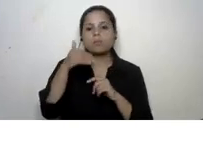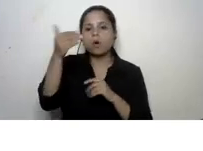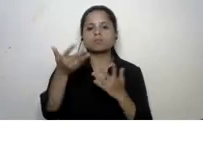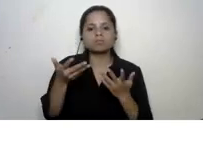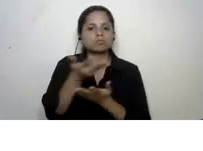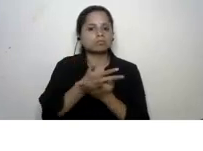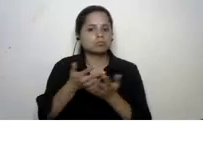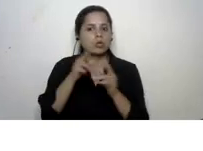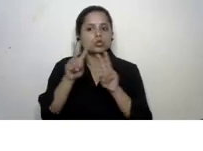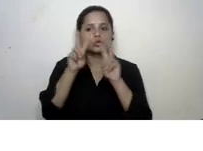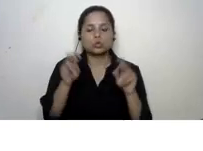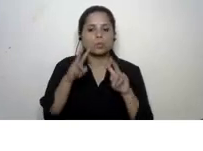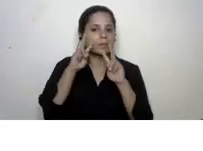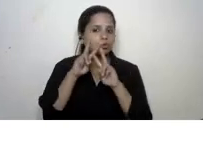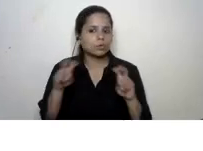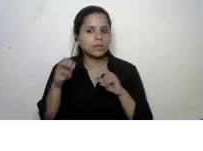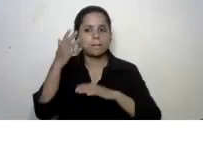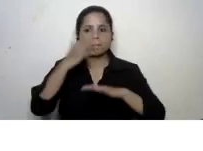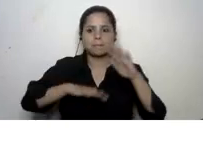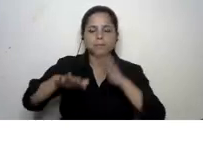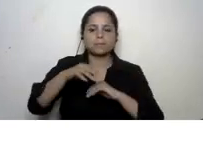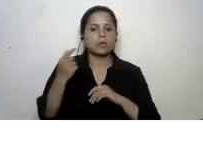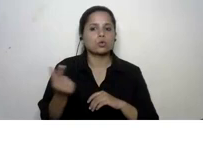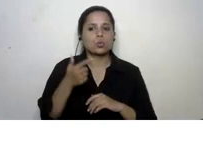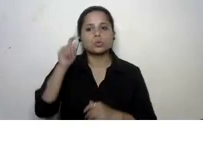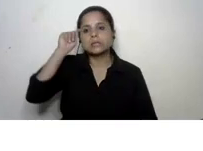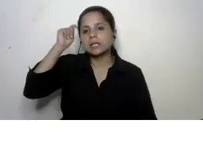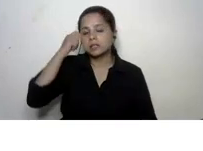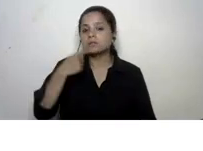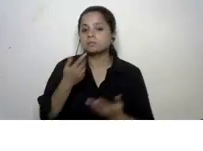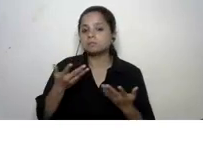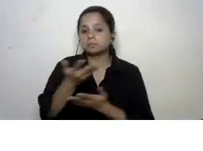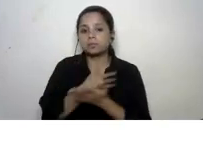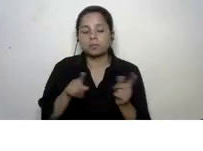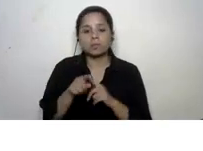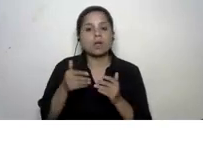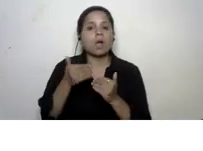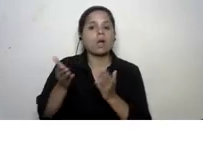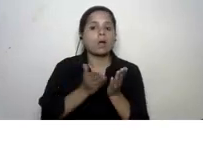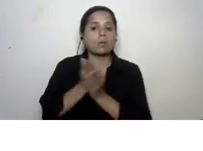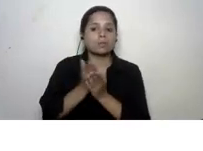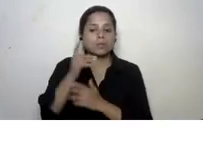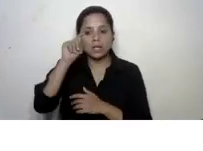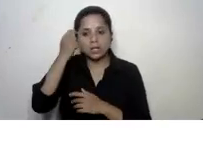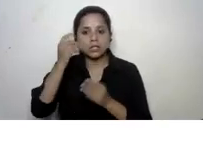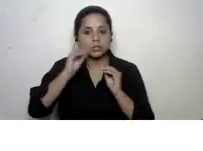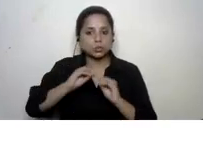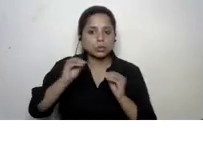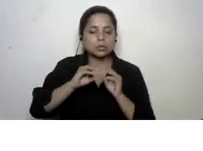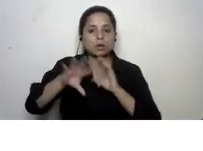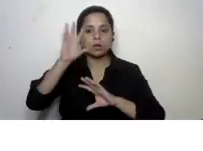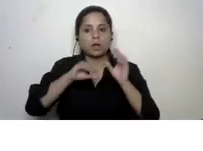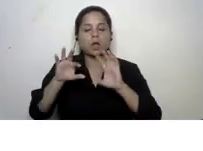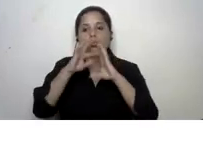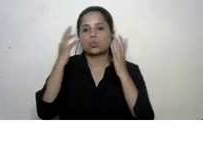topic for the research and planning into the use of english as well as approaches to english language teaching and learning throughout the